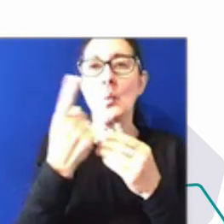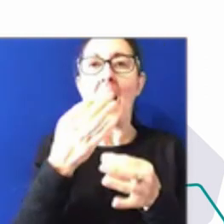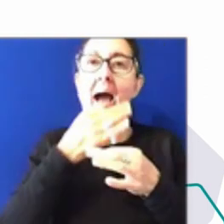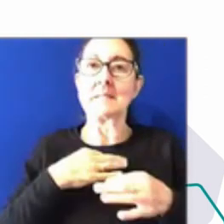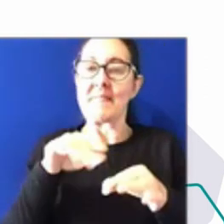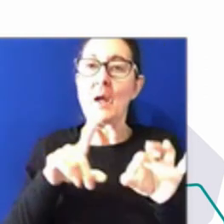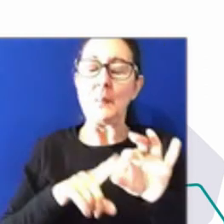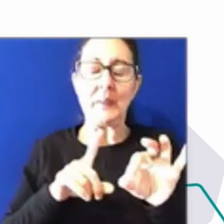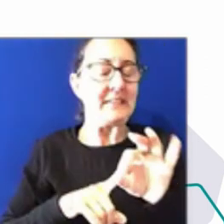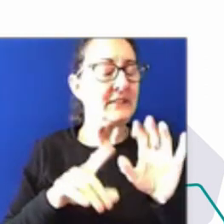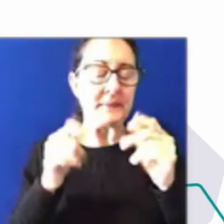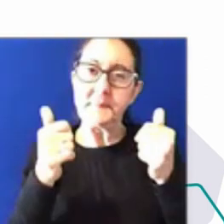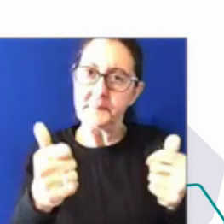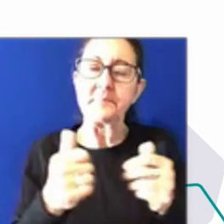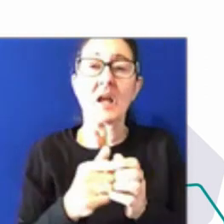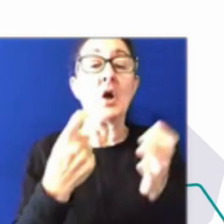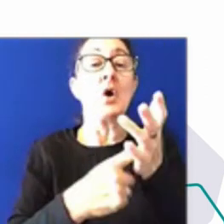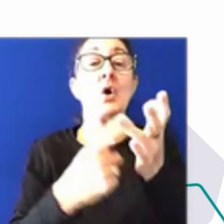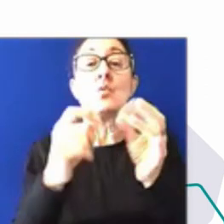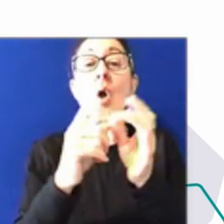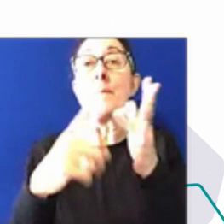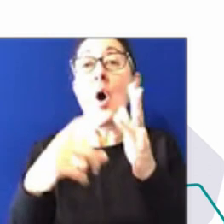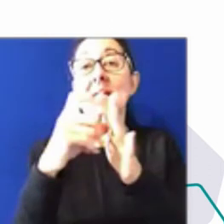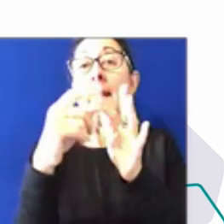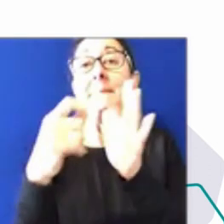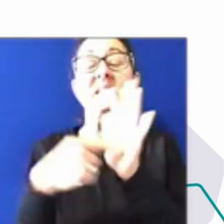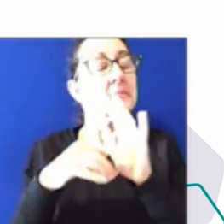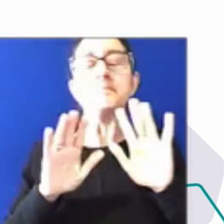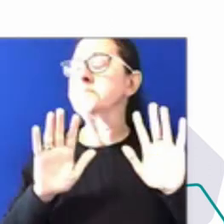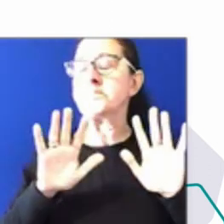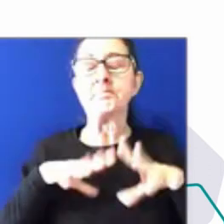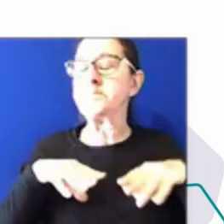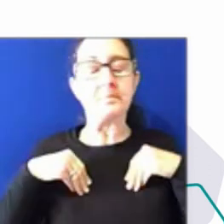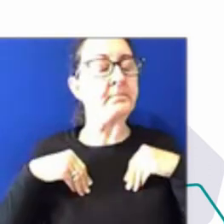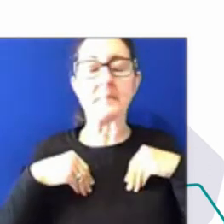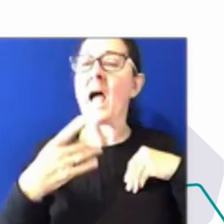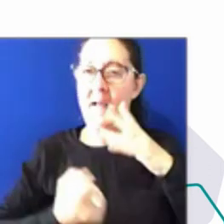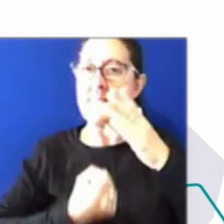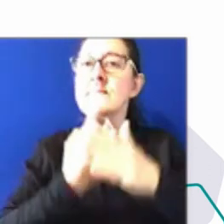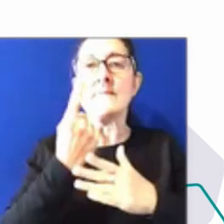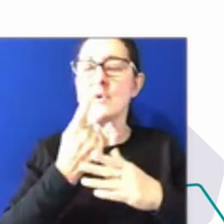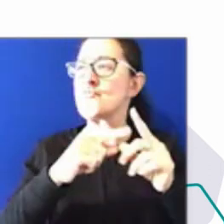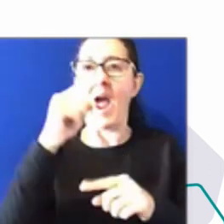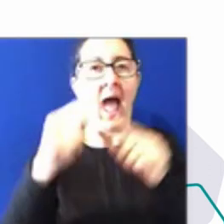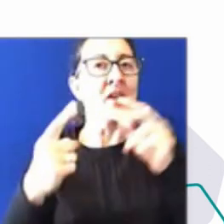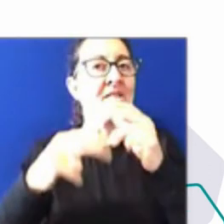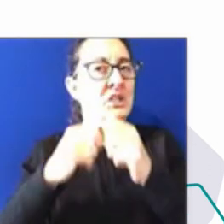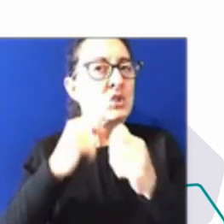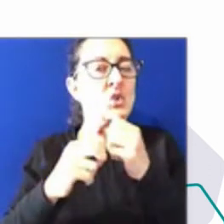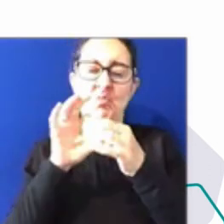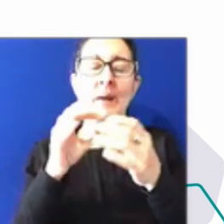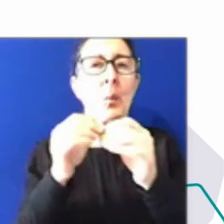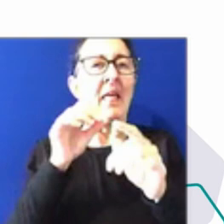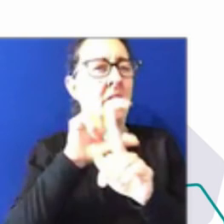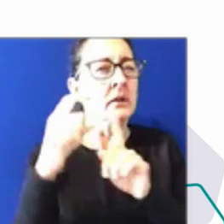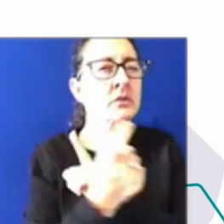doubt that the RoboDebt is bringing forward a range of issues around culture, around behaviour,